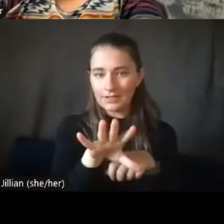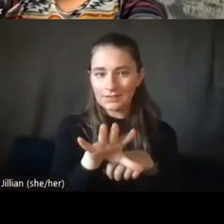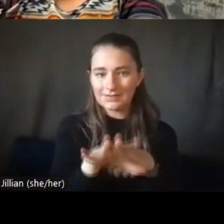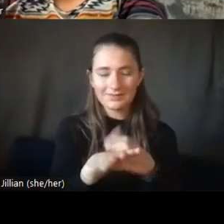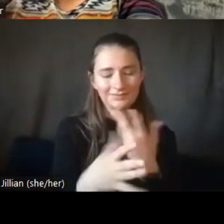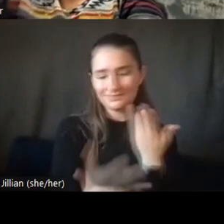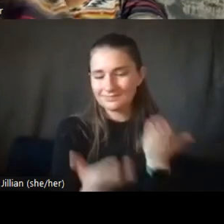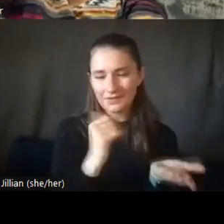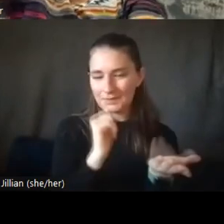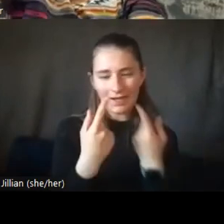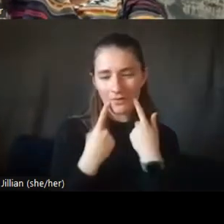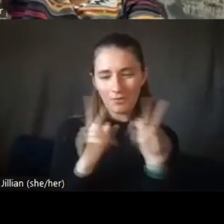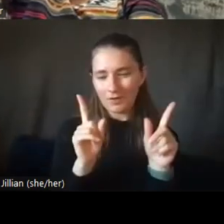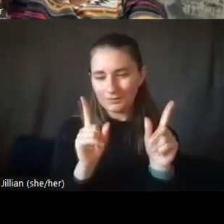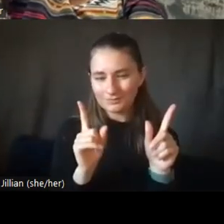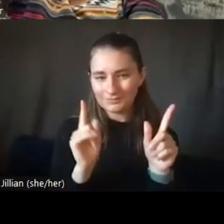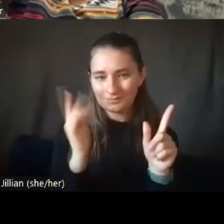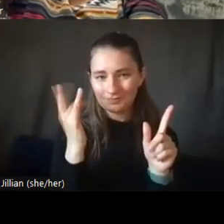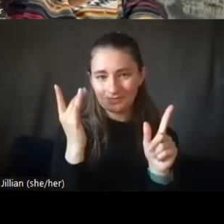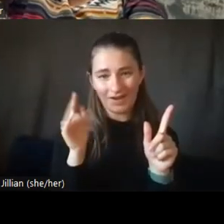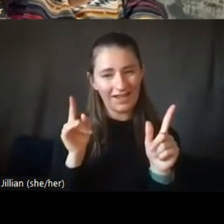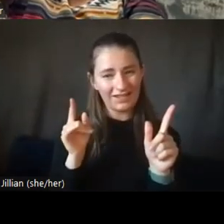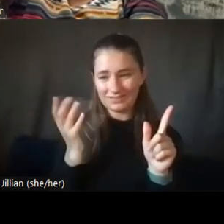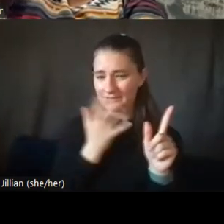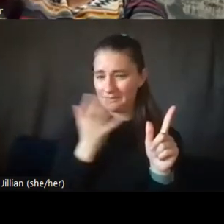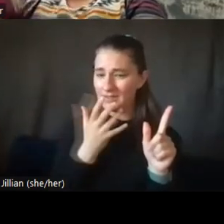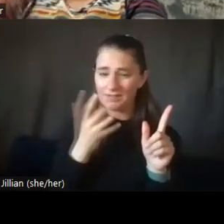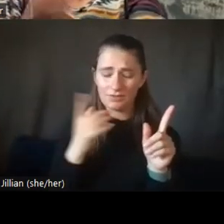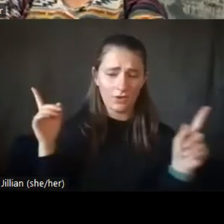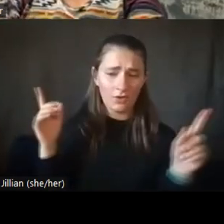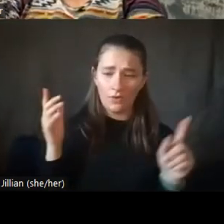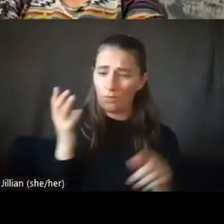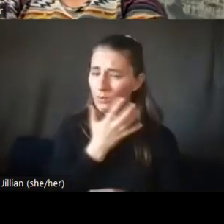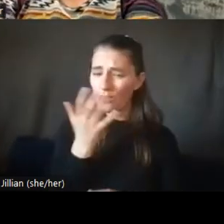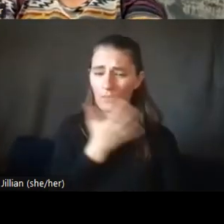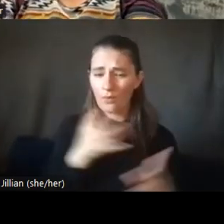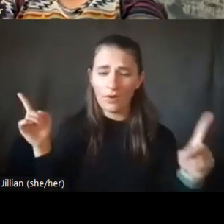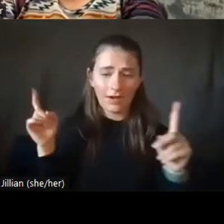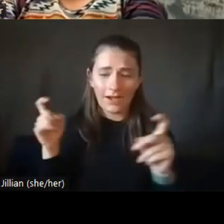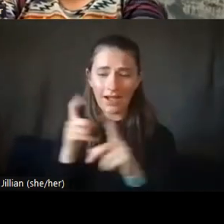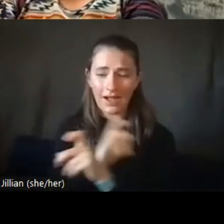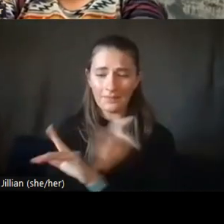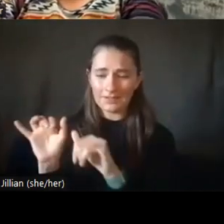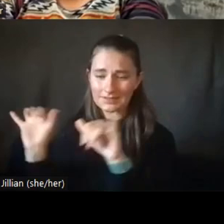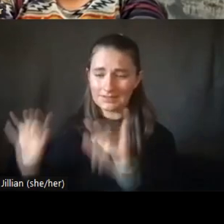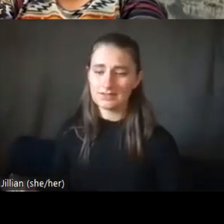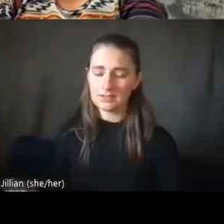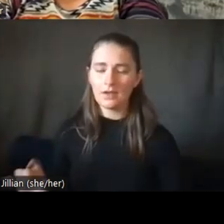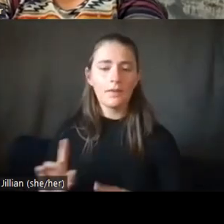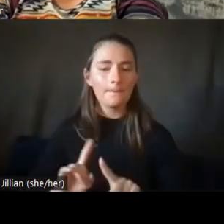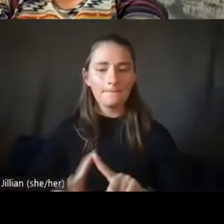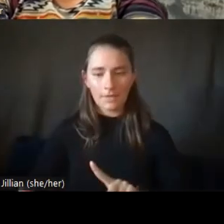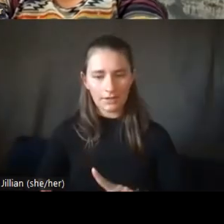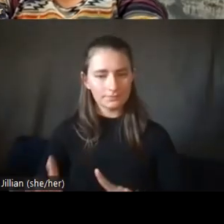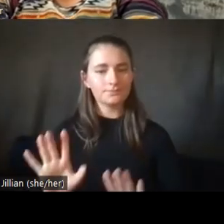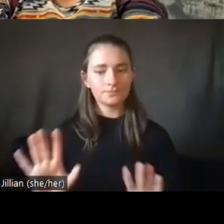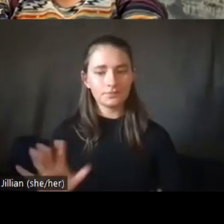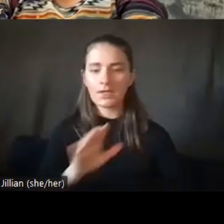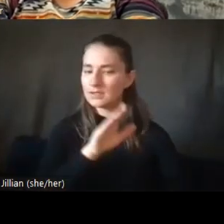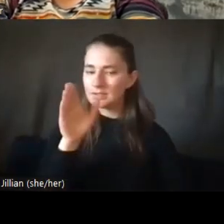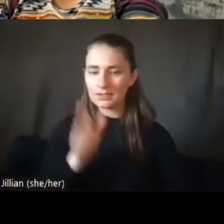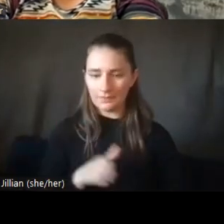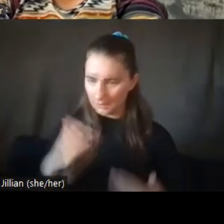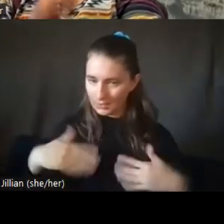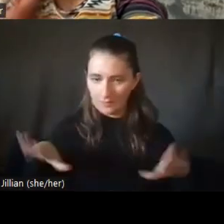because some of these are amazingly complex systems. But I would say, uh, never give up and continue to